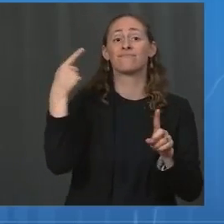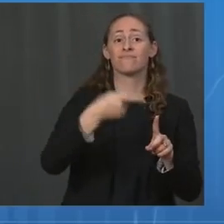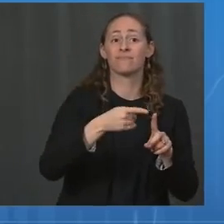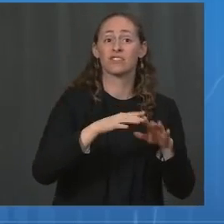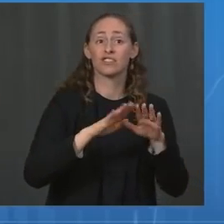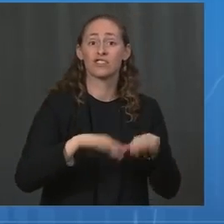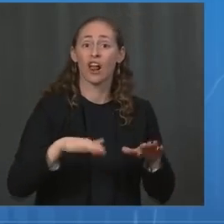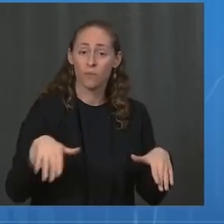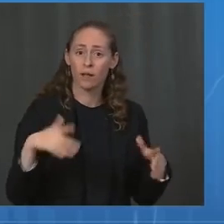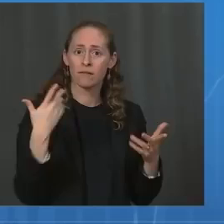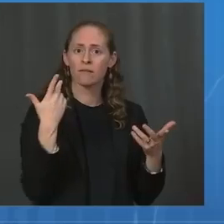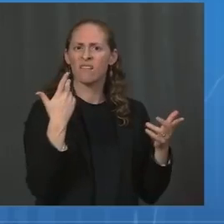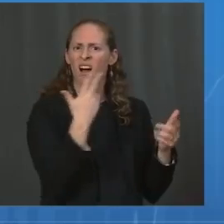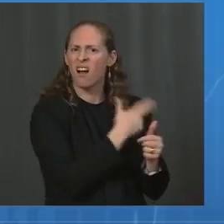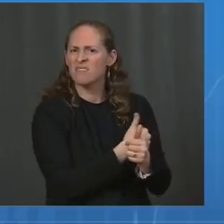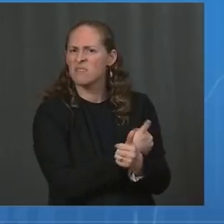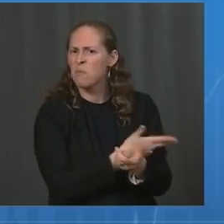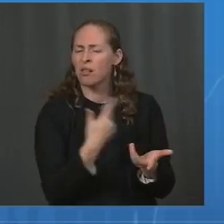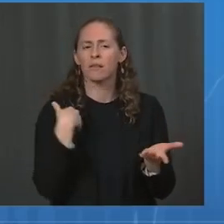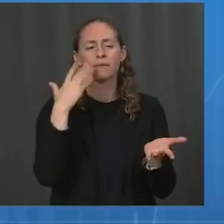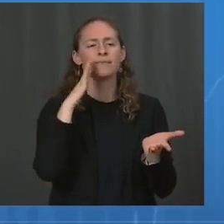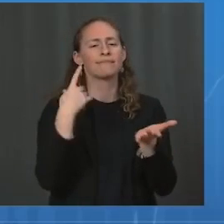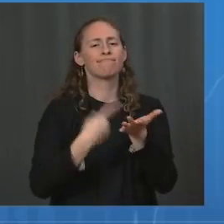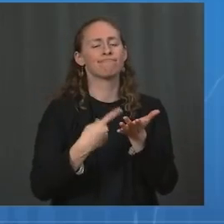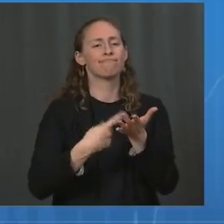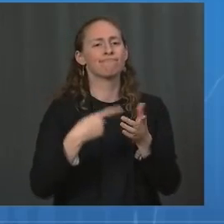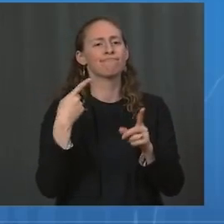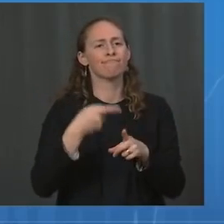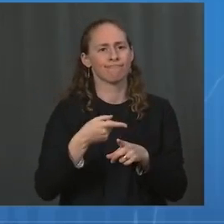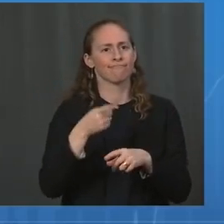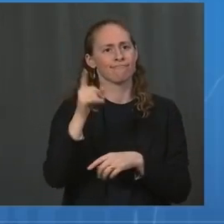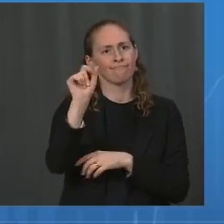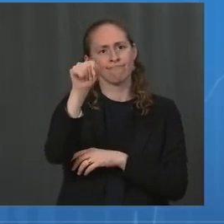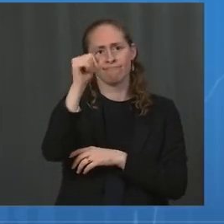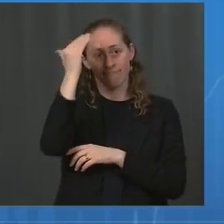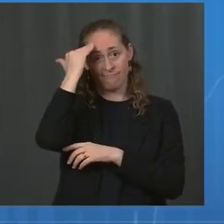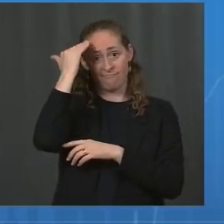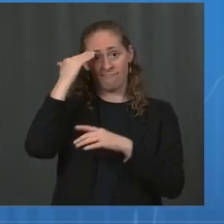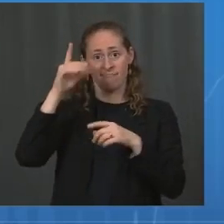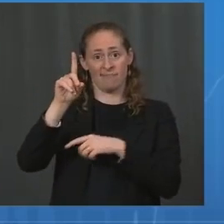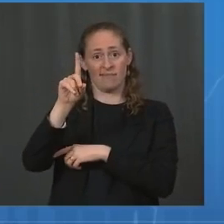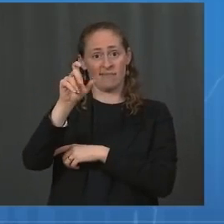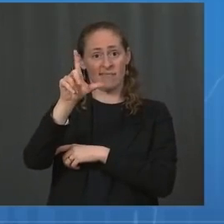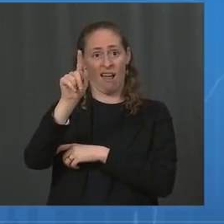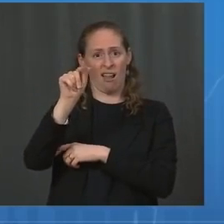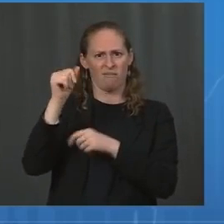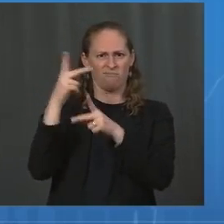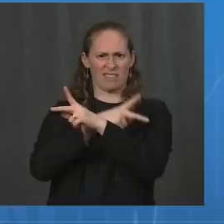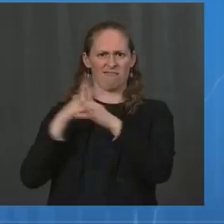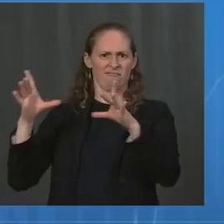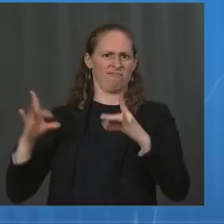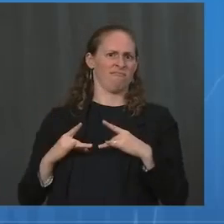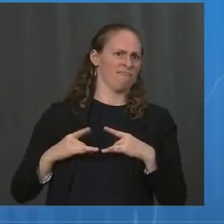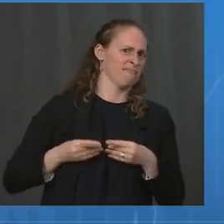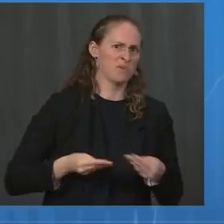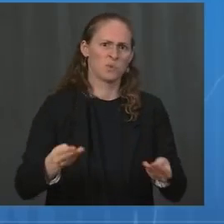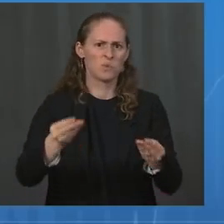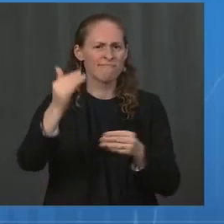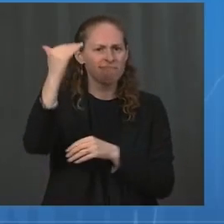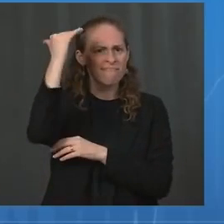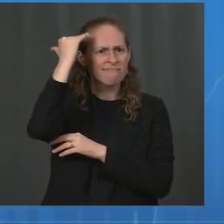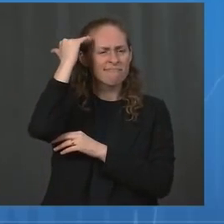absolute number of children, because of this highly transmissible variant, an absolute number of children that are infected now with